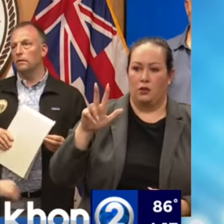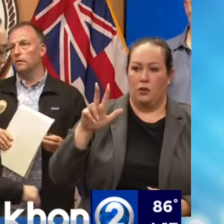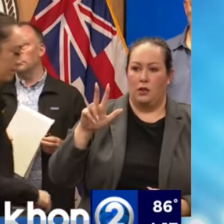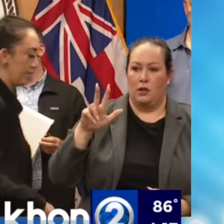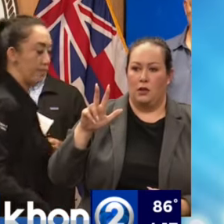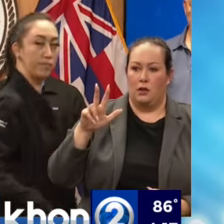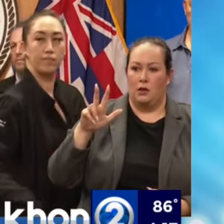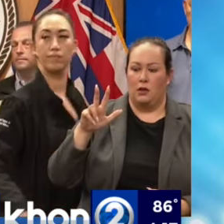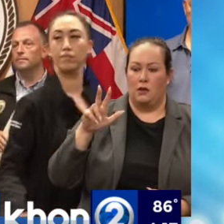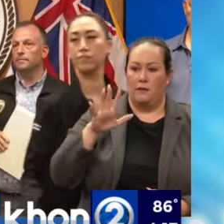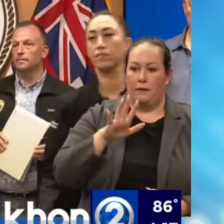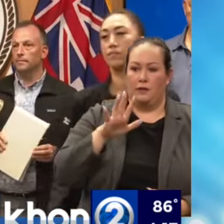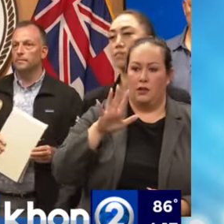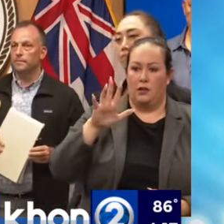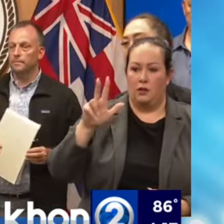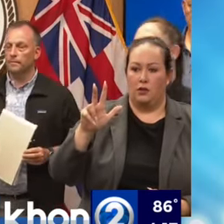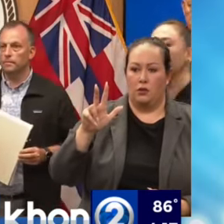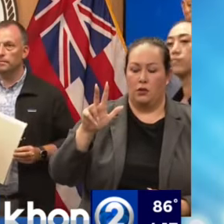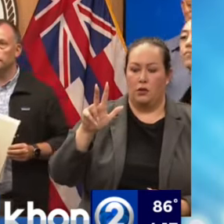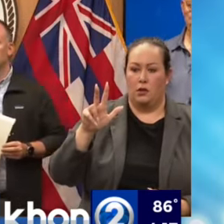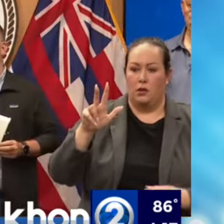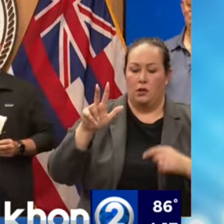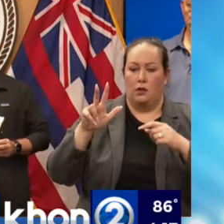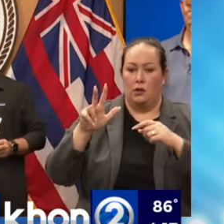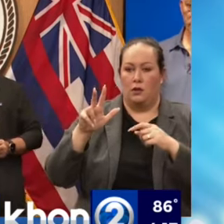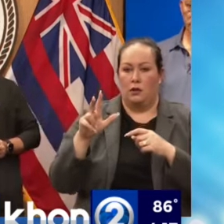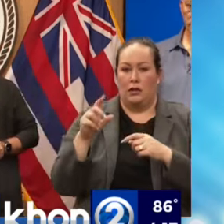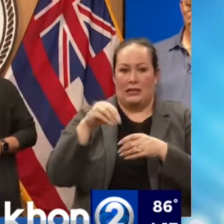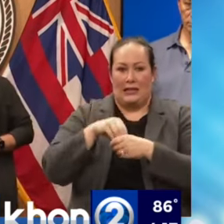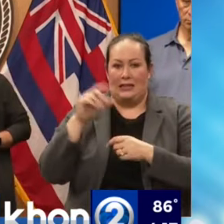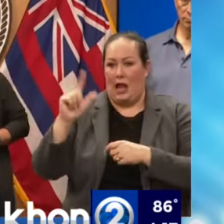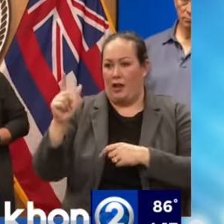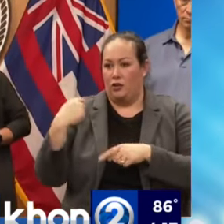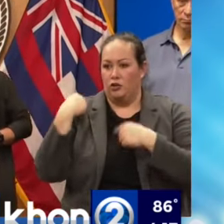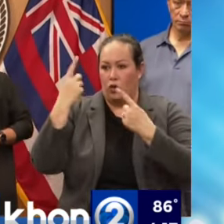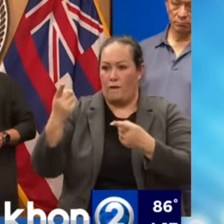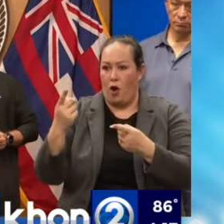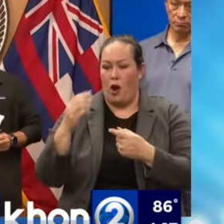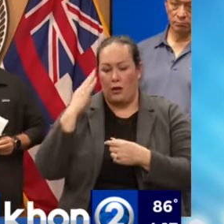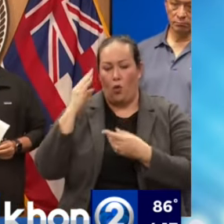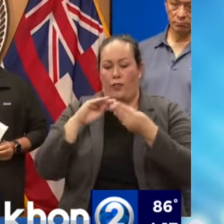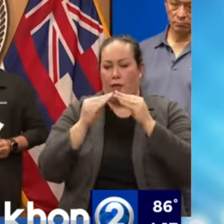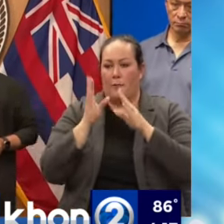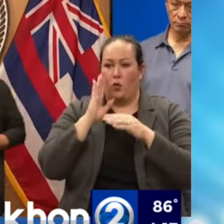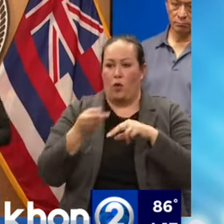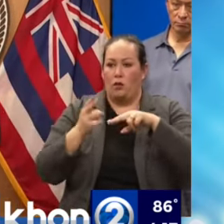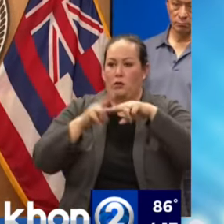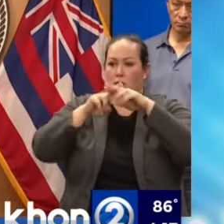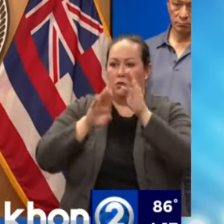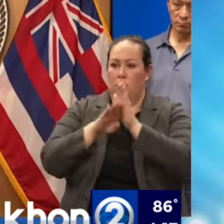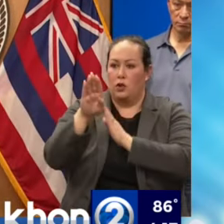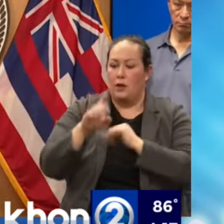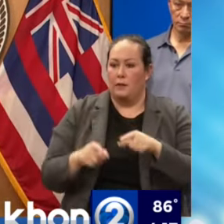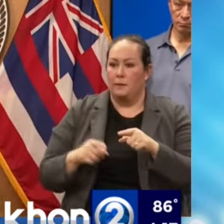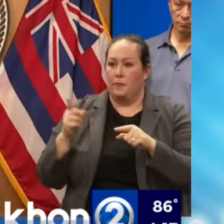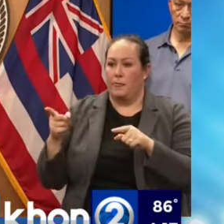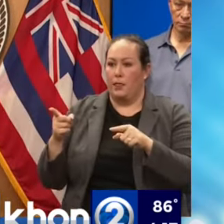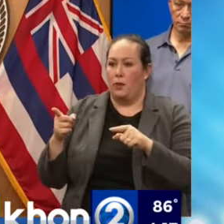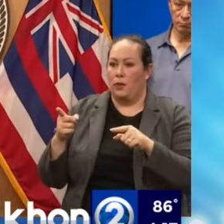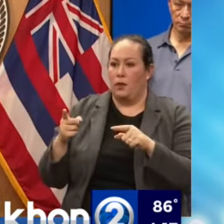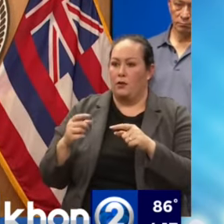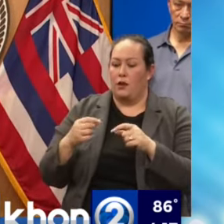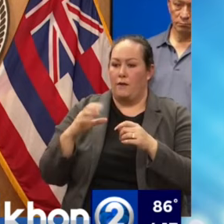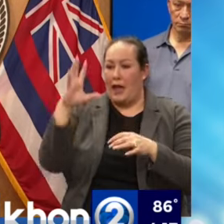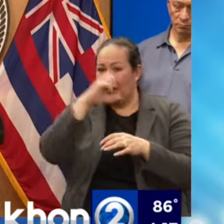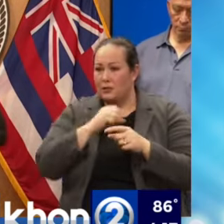so far. I know the number would probably rise. And also, do you have an estimate? I mean, how many people are still trapped in there?